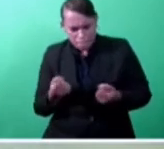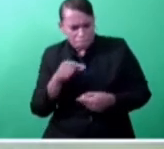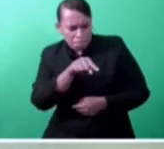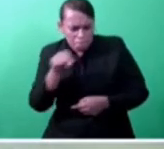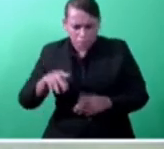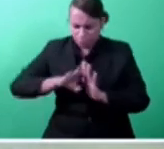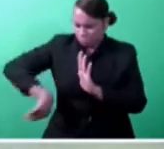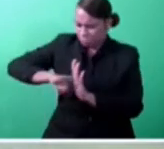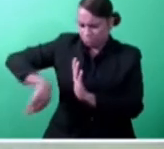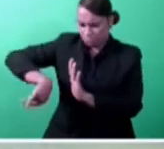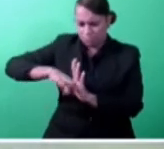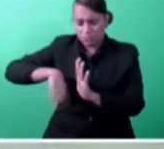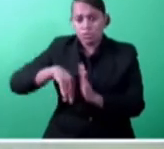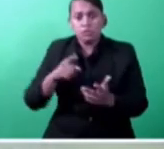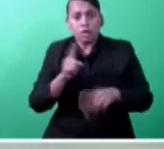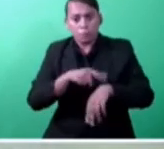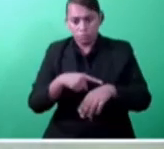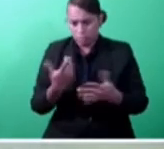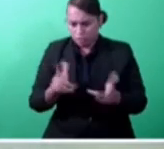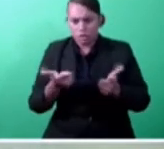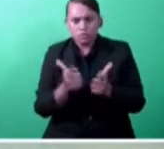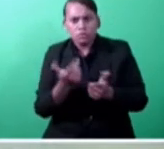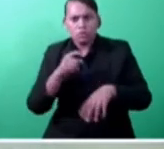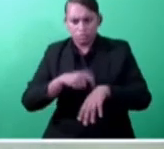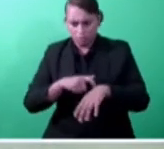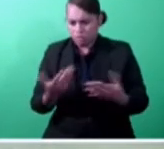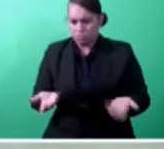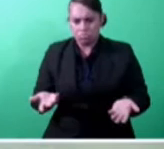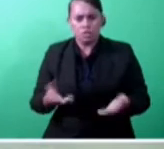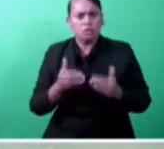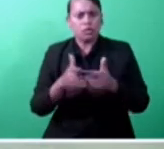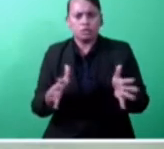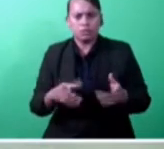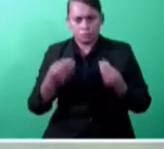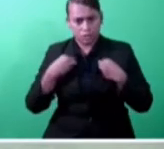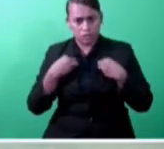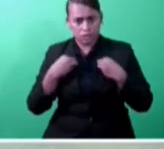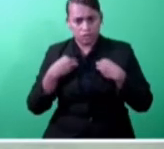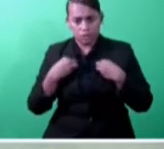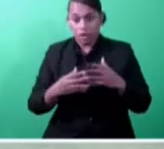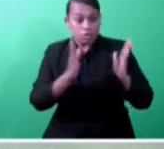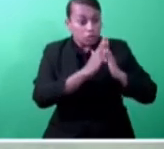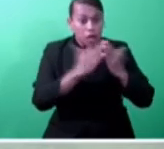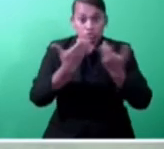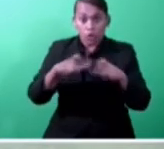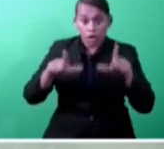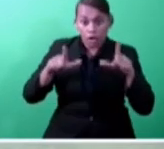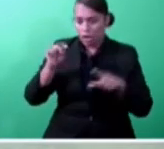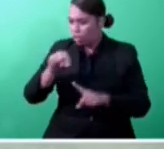and reduction in time and cost to start a business. All municipalities around Fiji are using